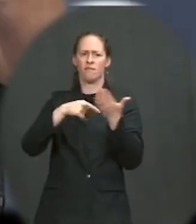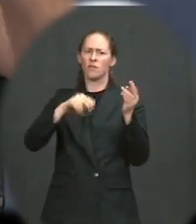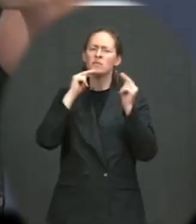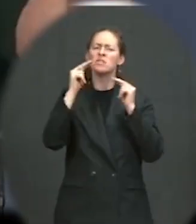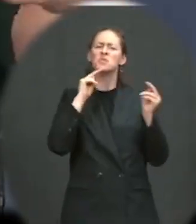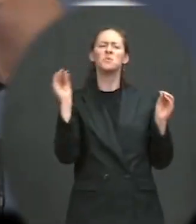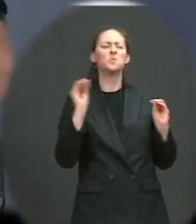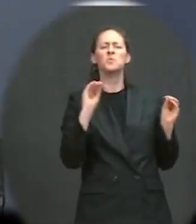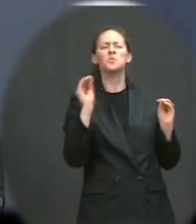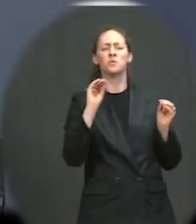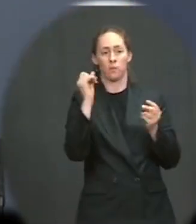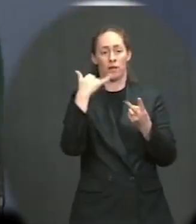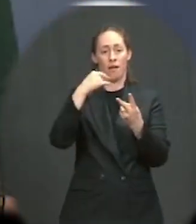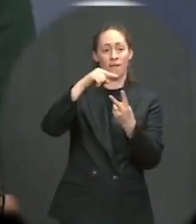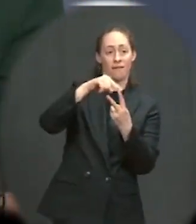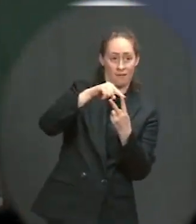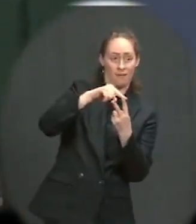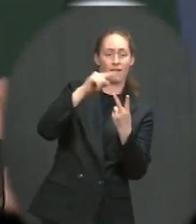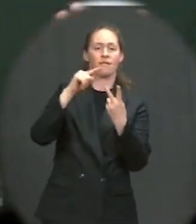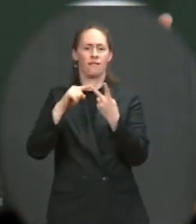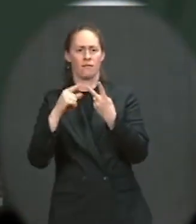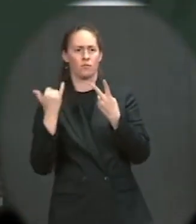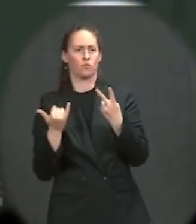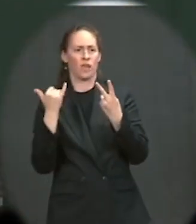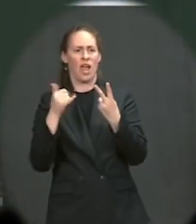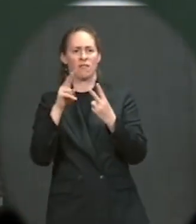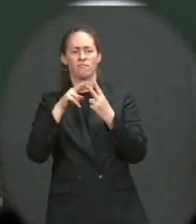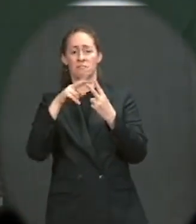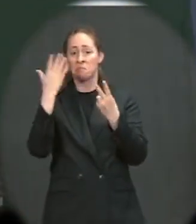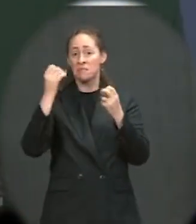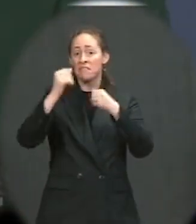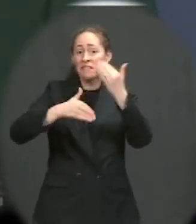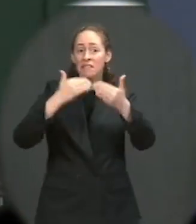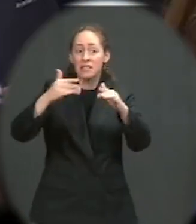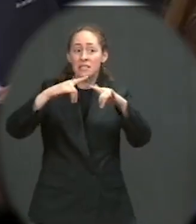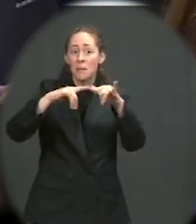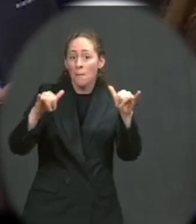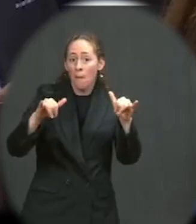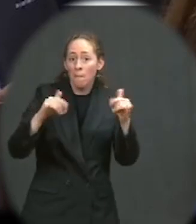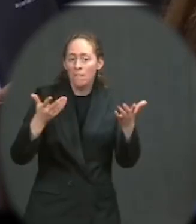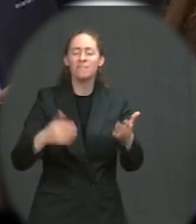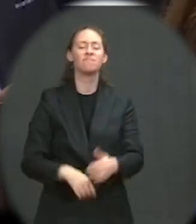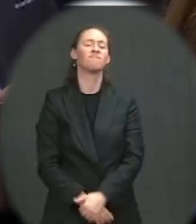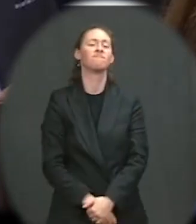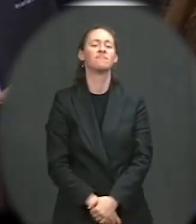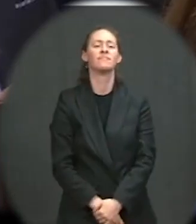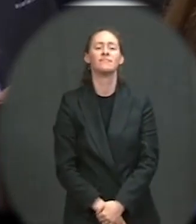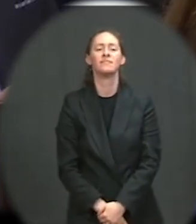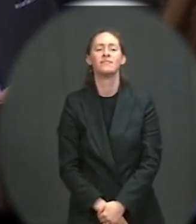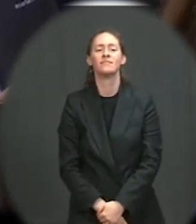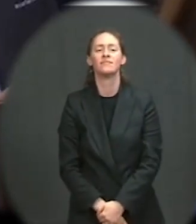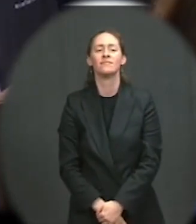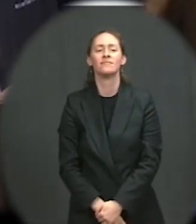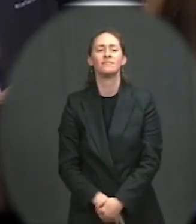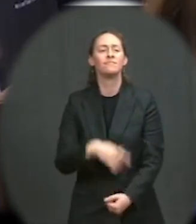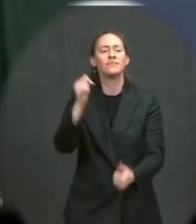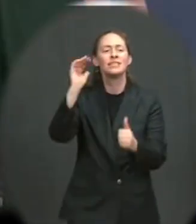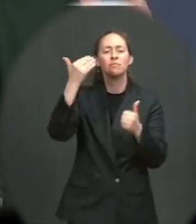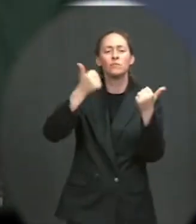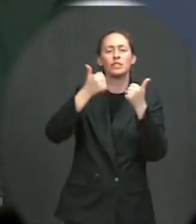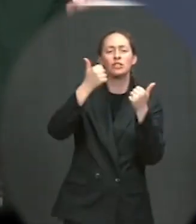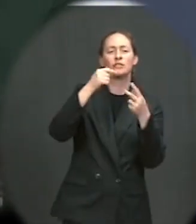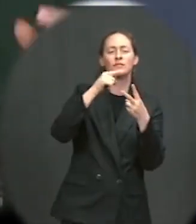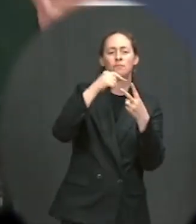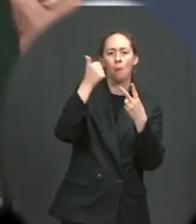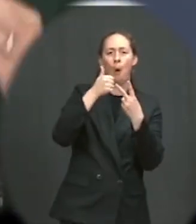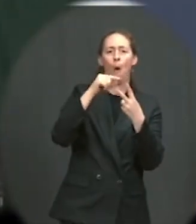example of two tracks actually moving forward at one time in one day. Which track is moving more smoothly right now? They're both